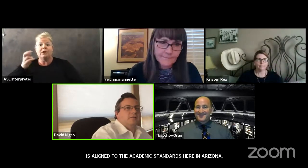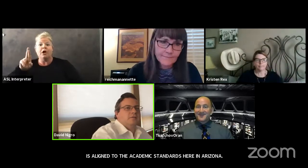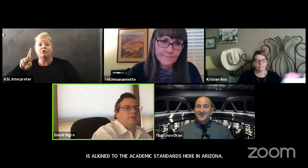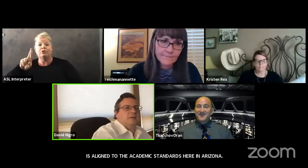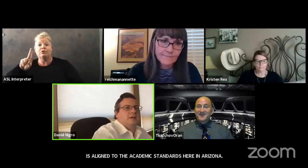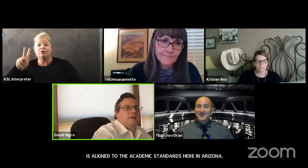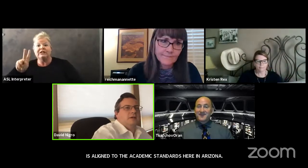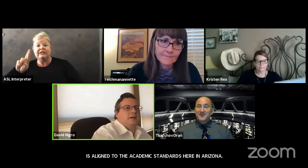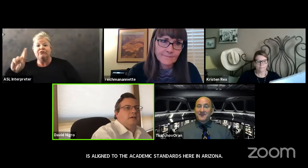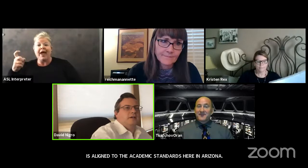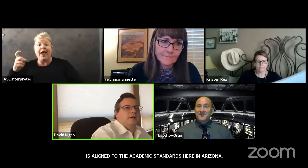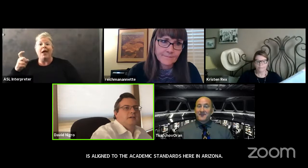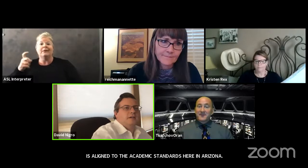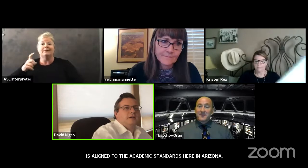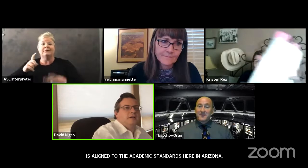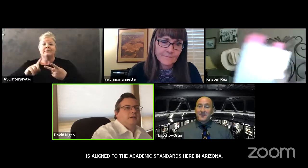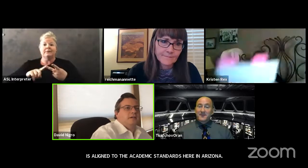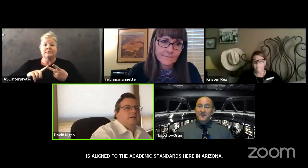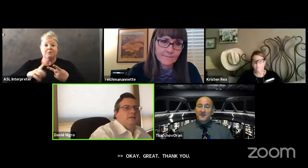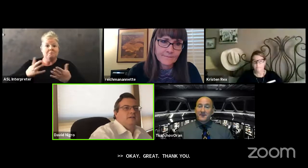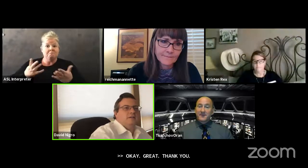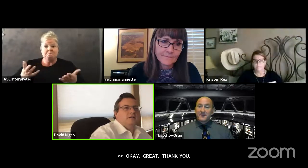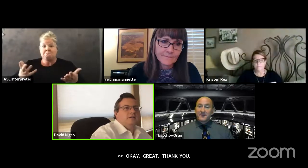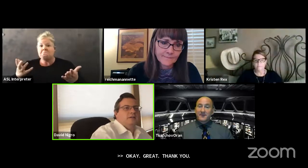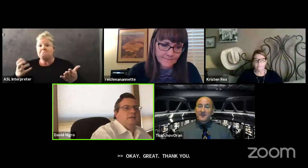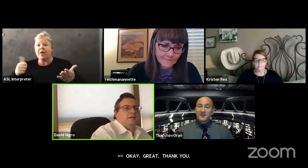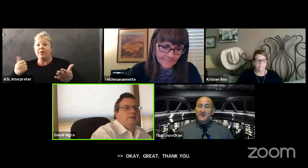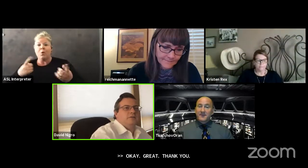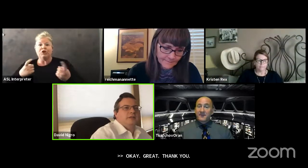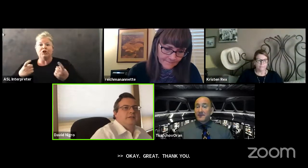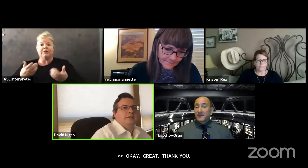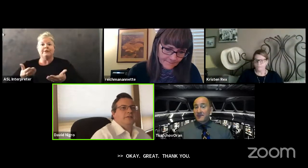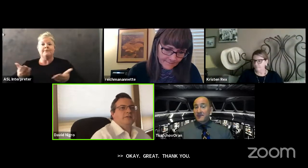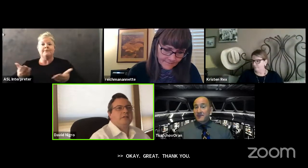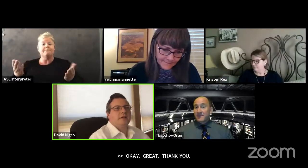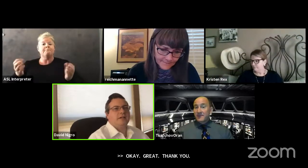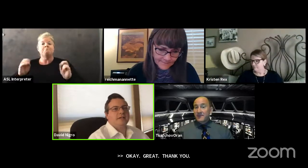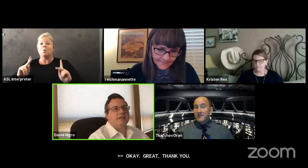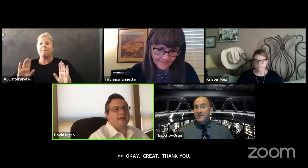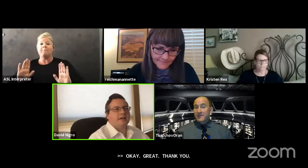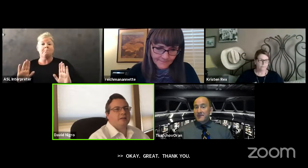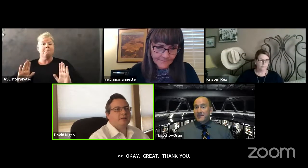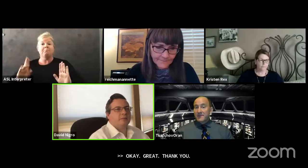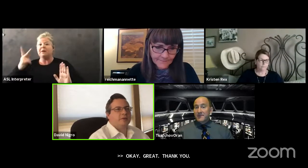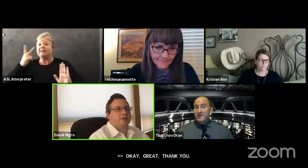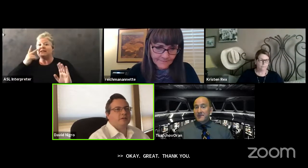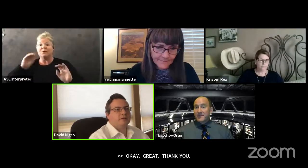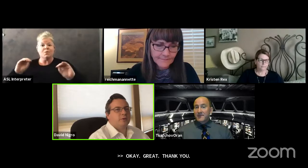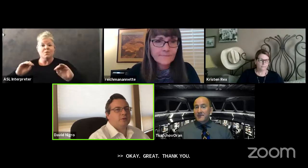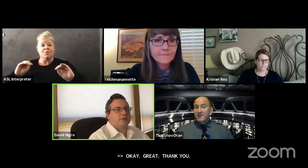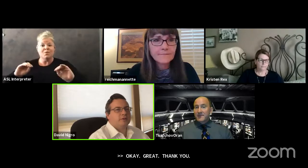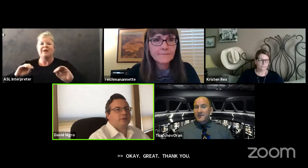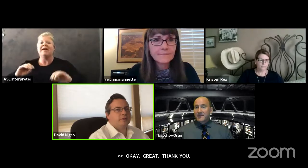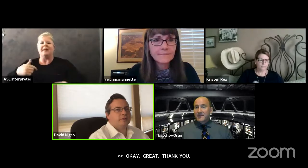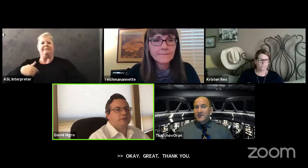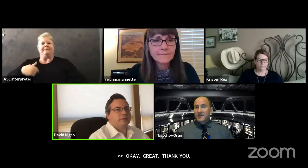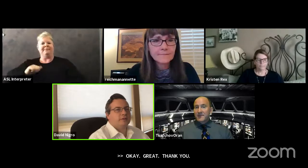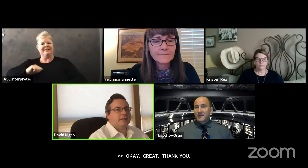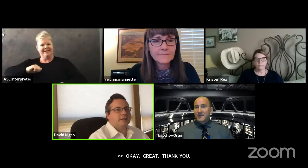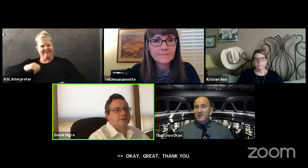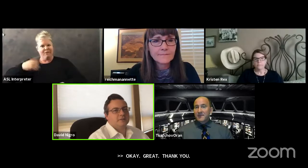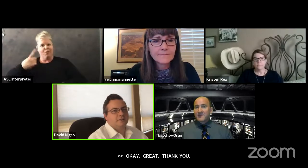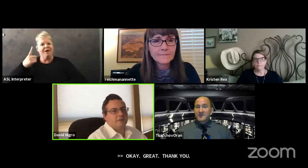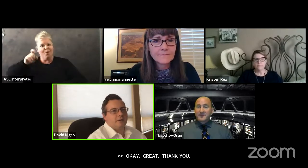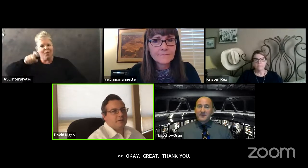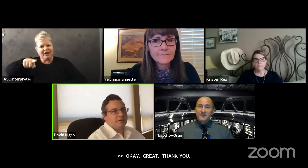uh orin i i do not see any i think i only had one question uh